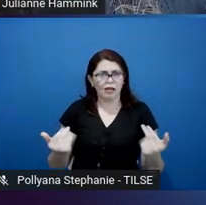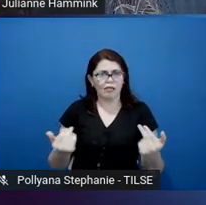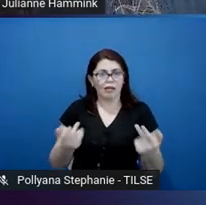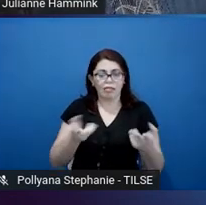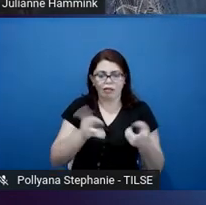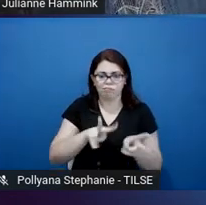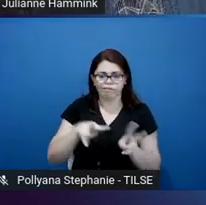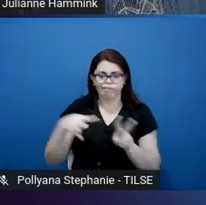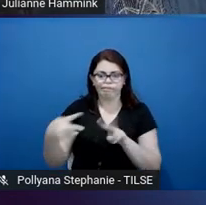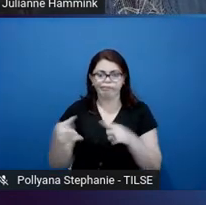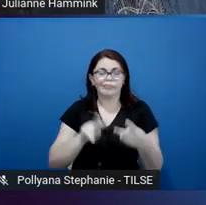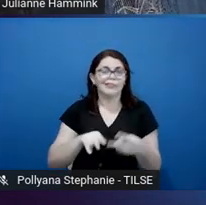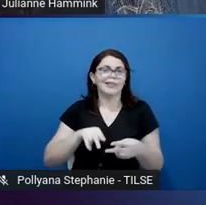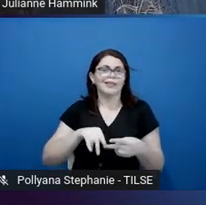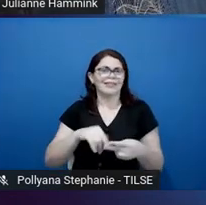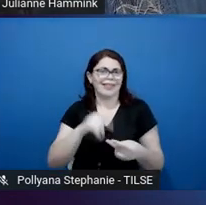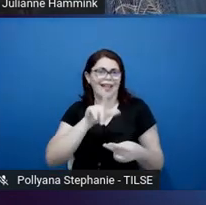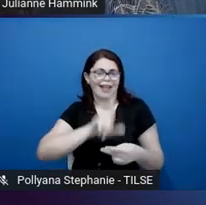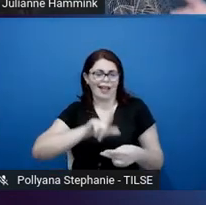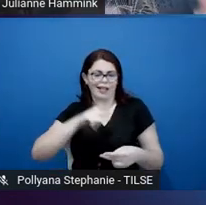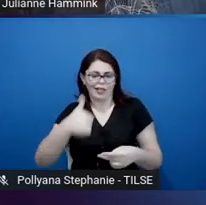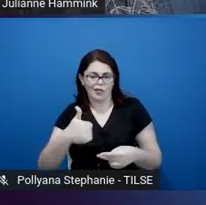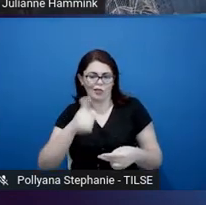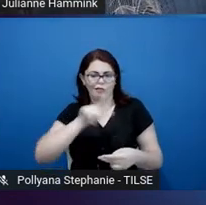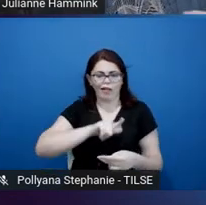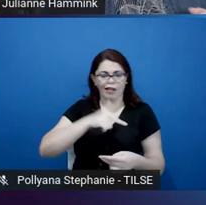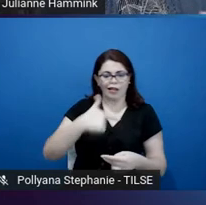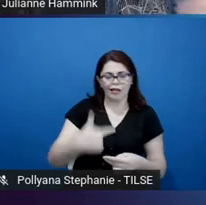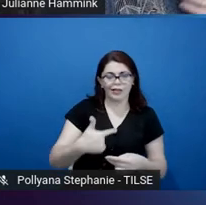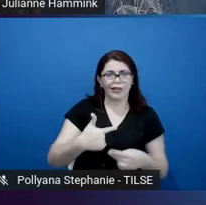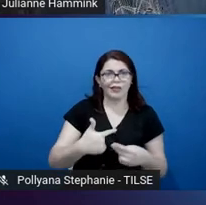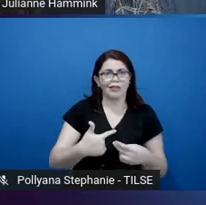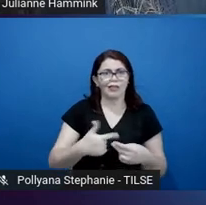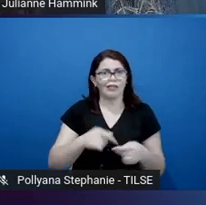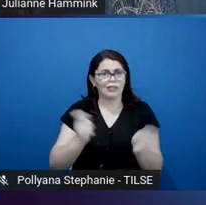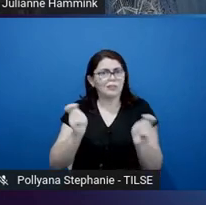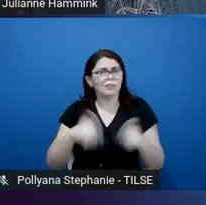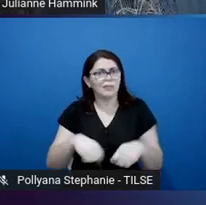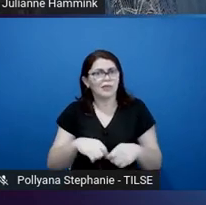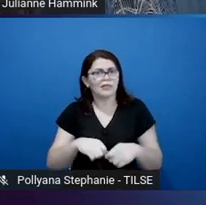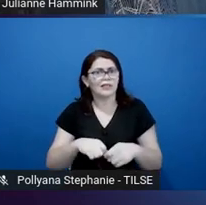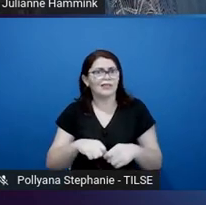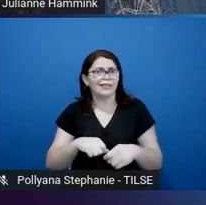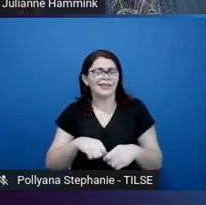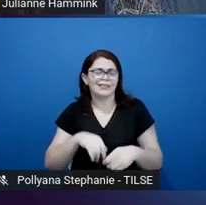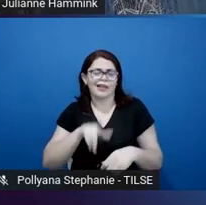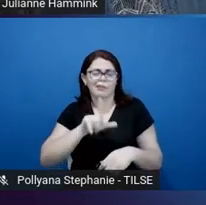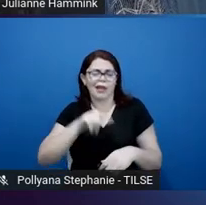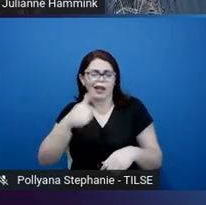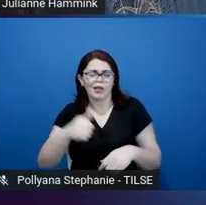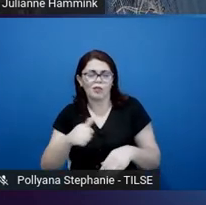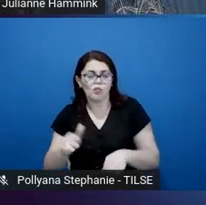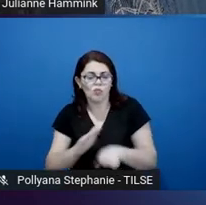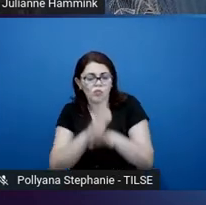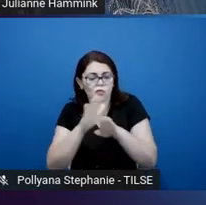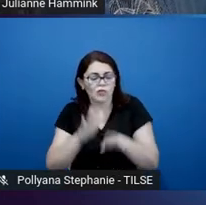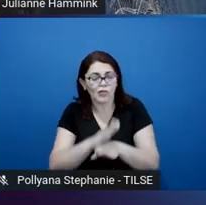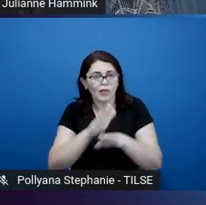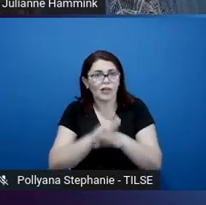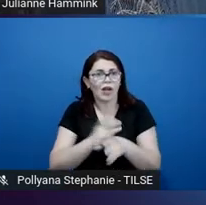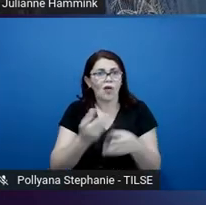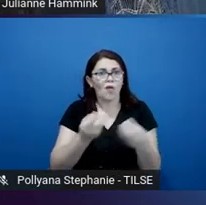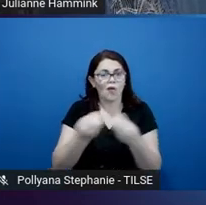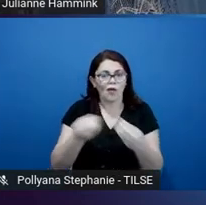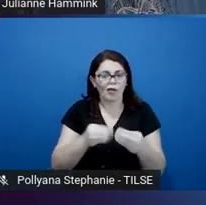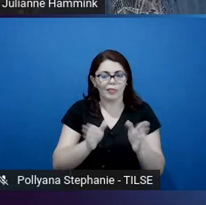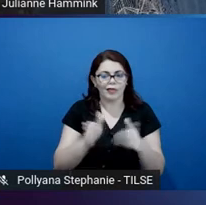possibility of, you know, using the first language to scaffold and to support instruction in the classroom, you know, is a tool